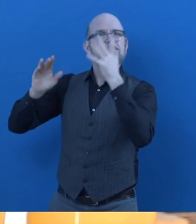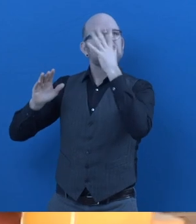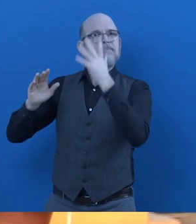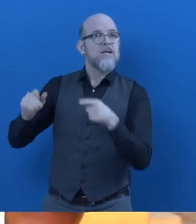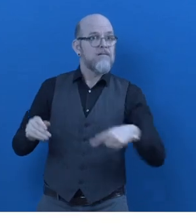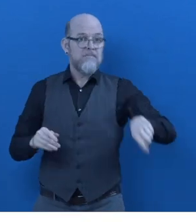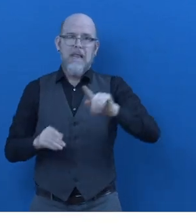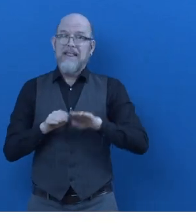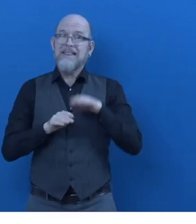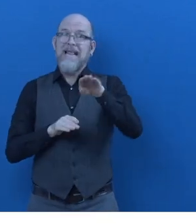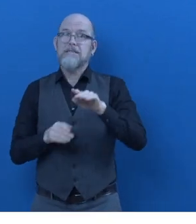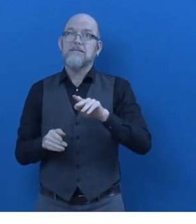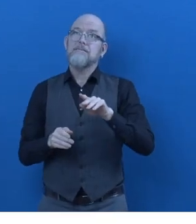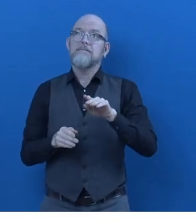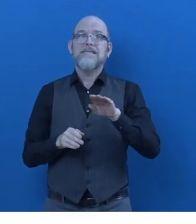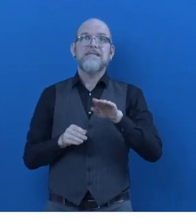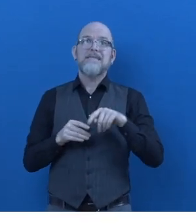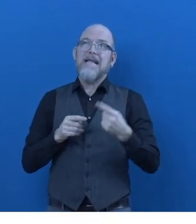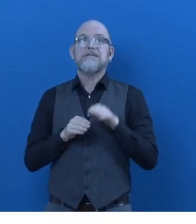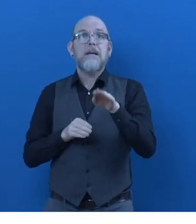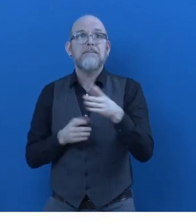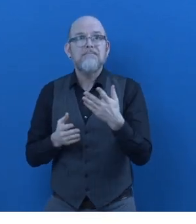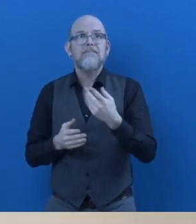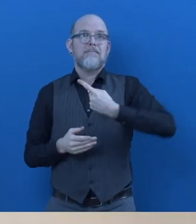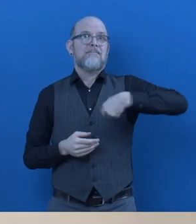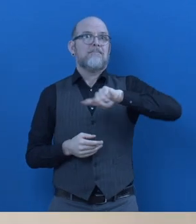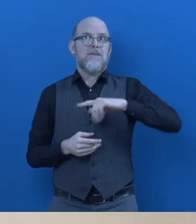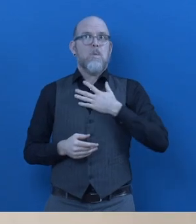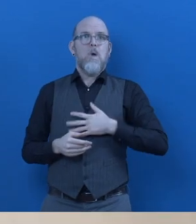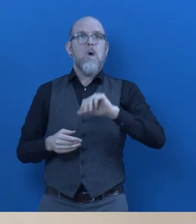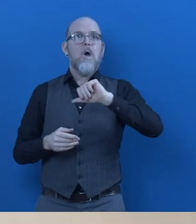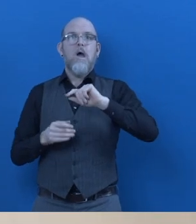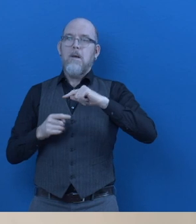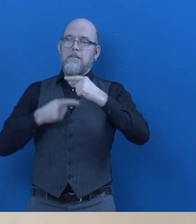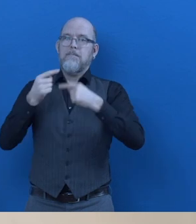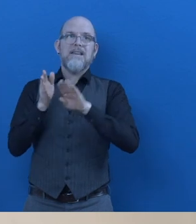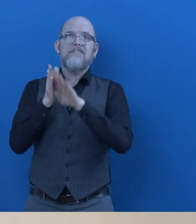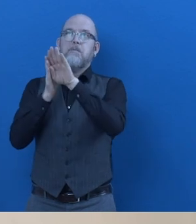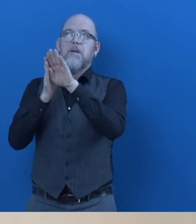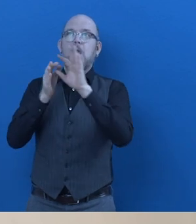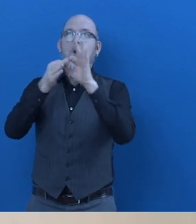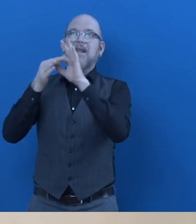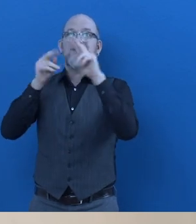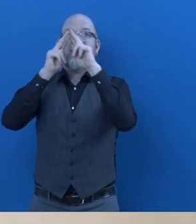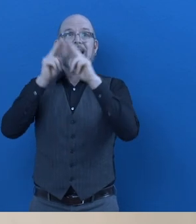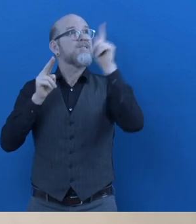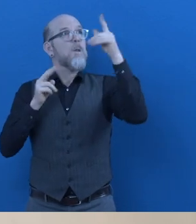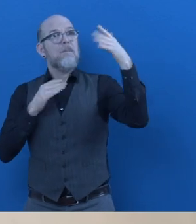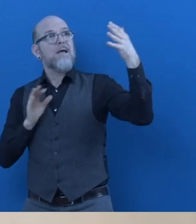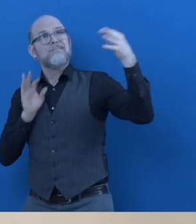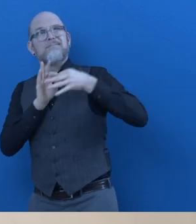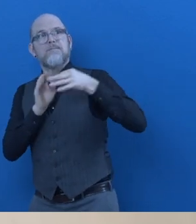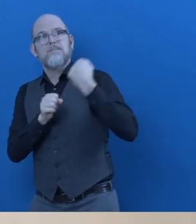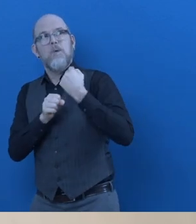entrepreneurship. What's next for Special Needs Initiative for Growth? We want to be able to partner with other developmental organizations